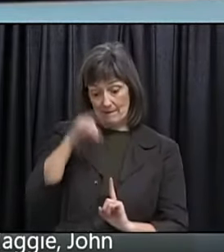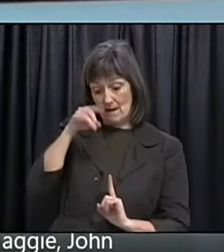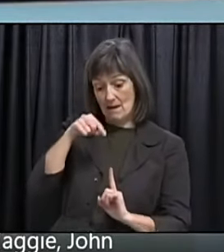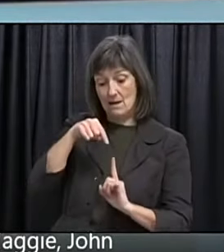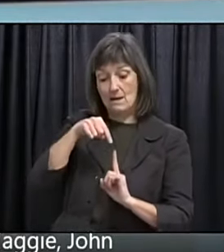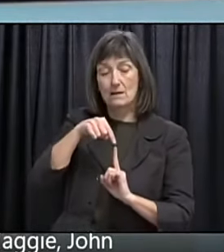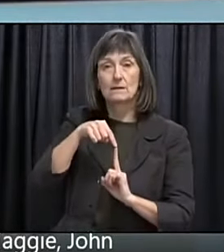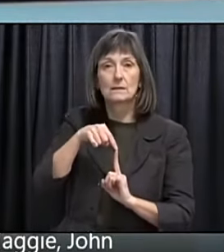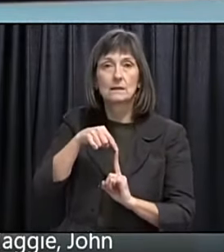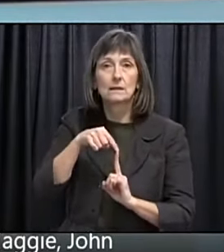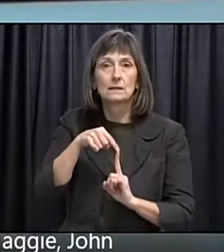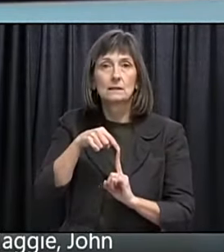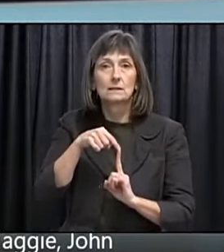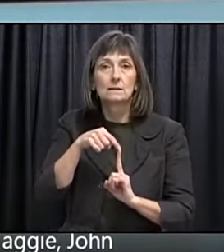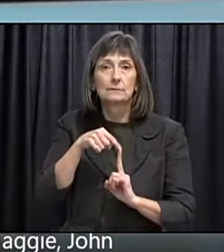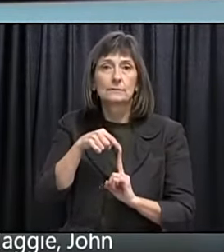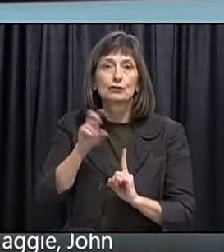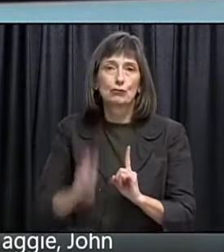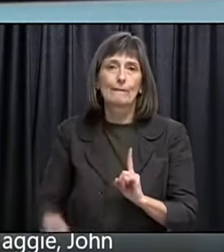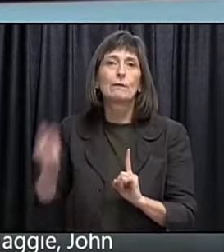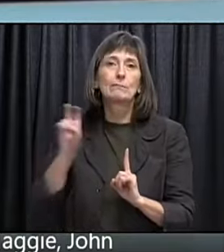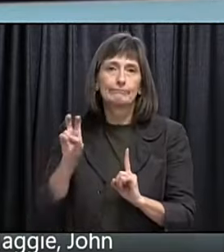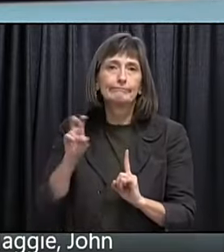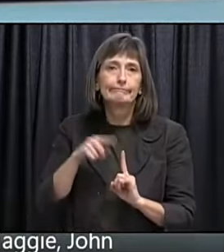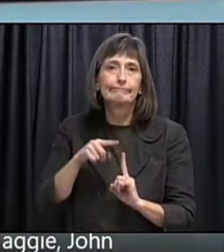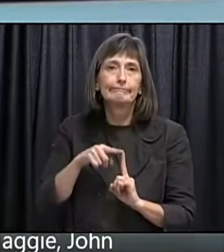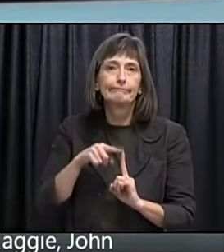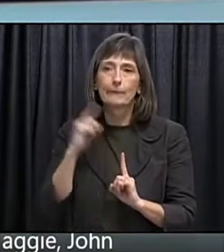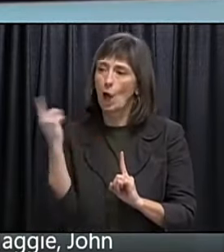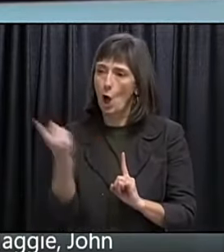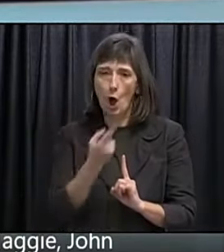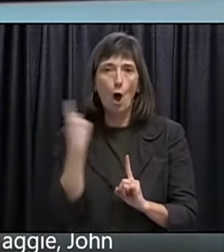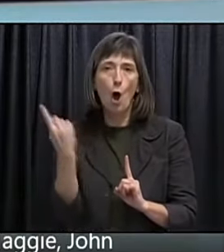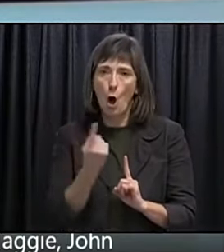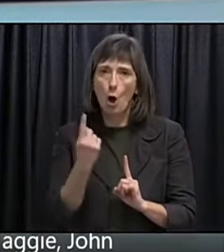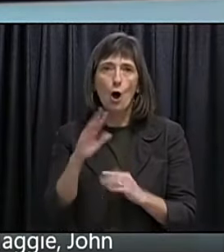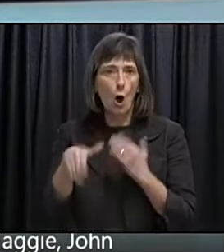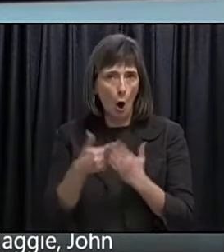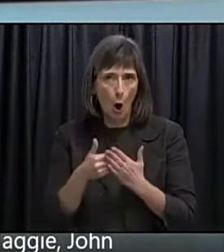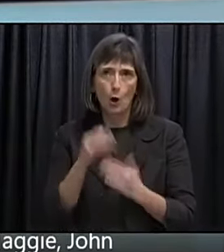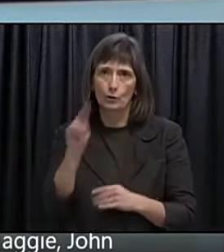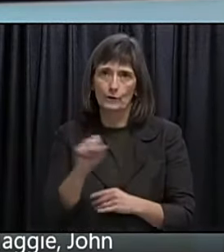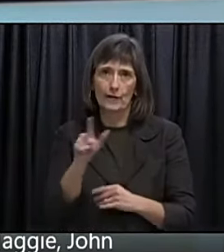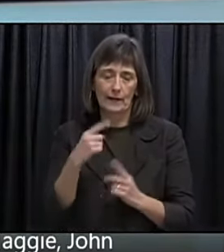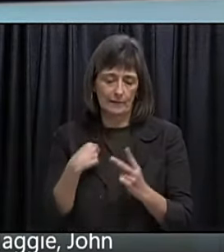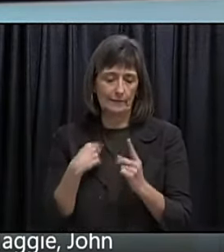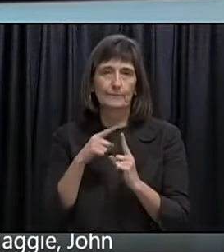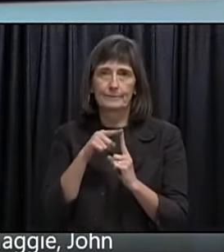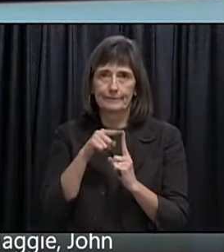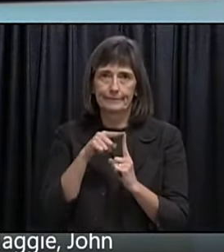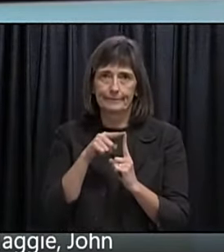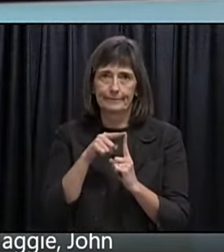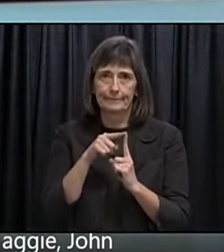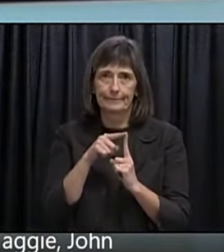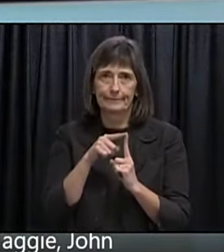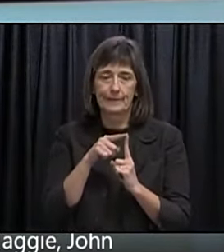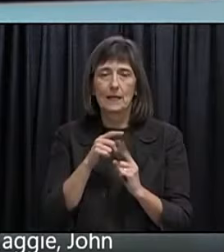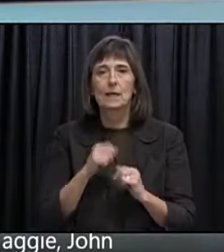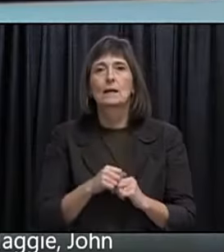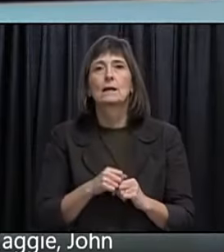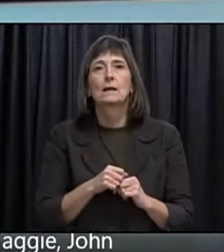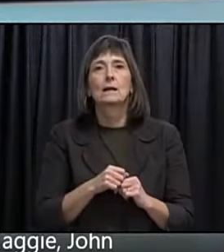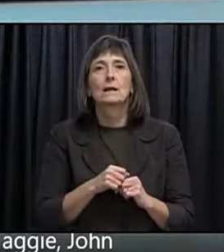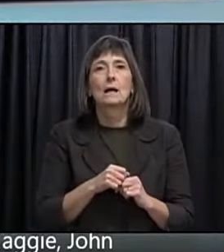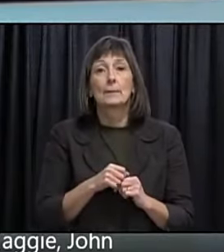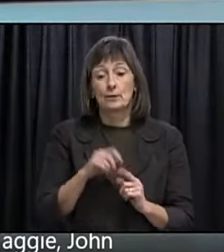Will Instagram. Will Instagram. to be the source of the virus even though that